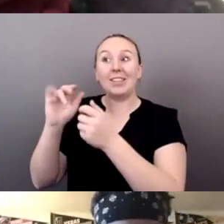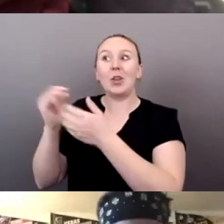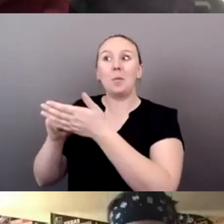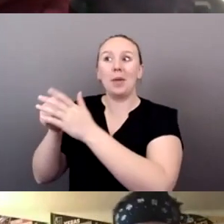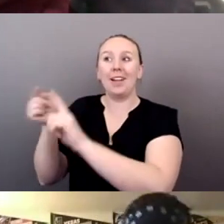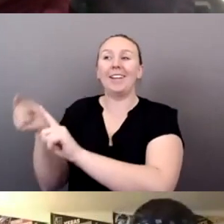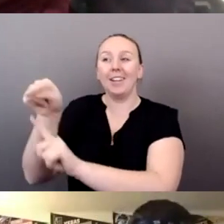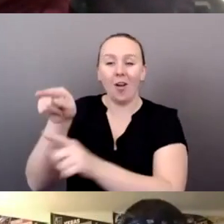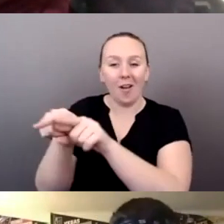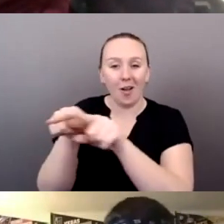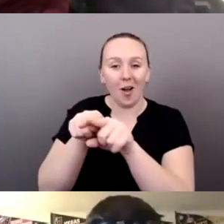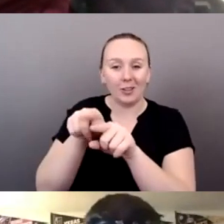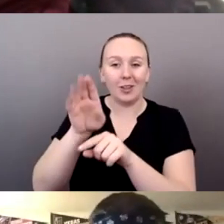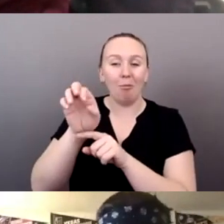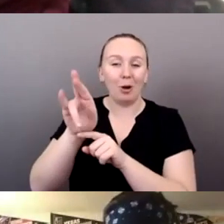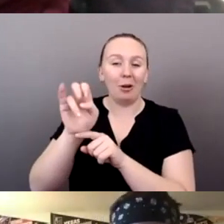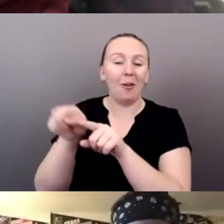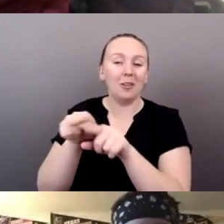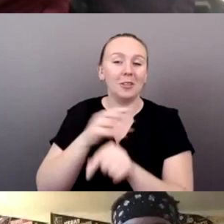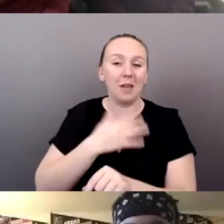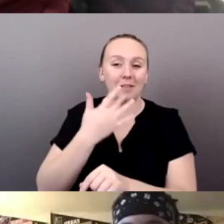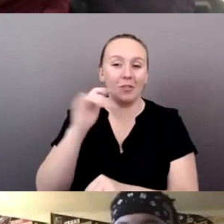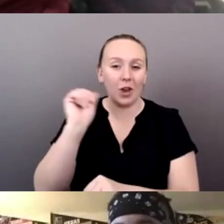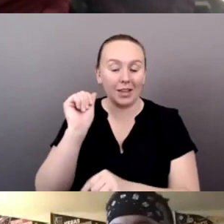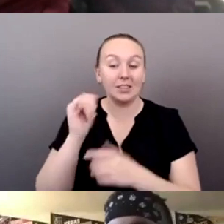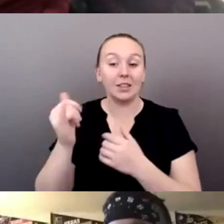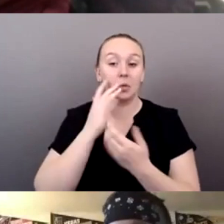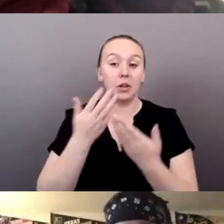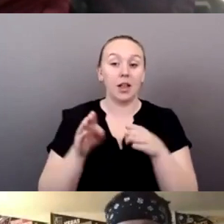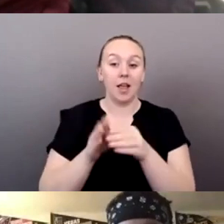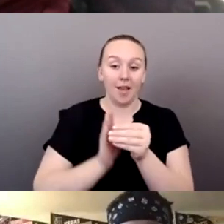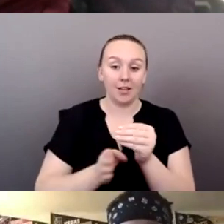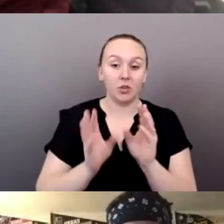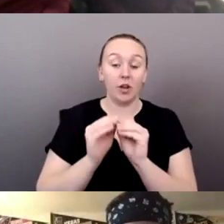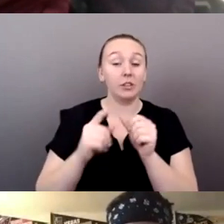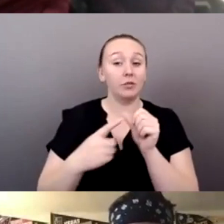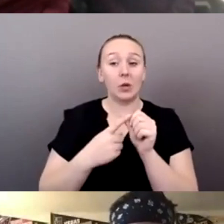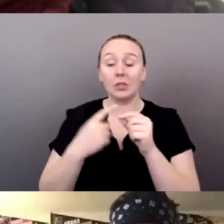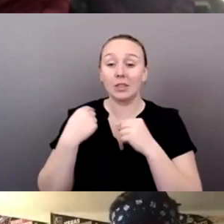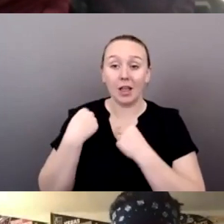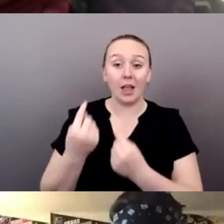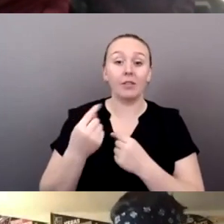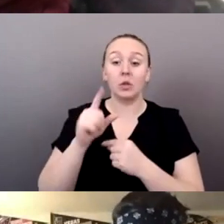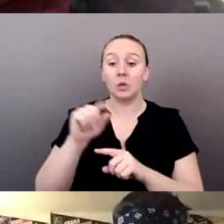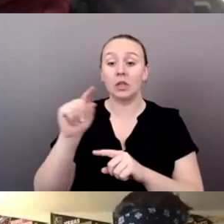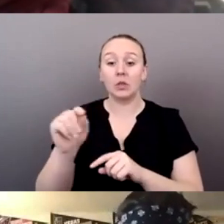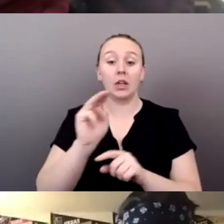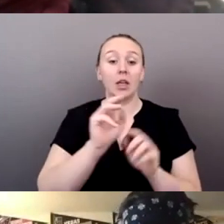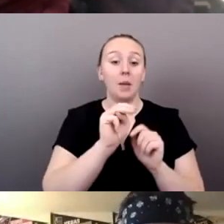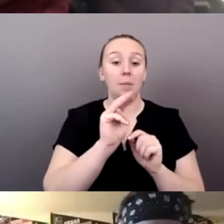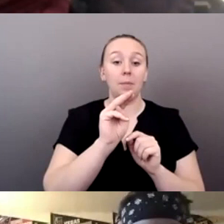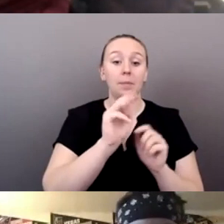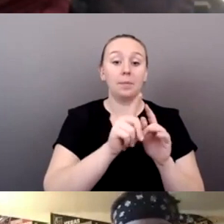and then we will bring our conference to a close. This was the first ever 2020, um, Missing and Murdered Indigenous People's Conference hosted